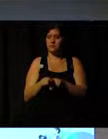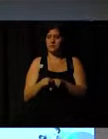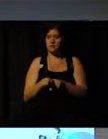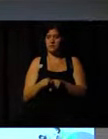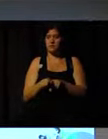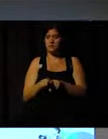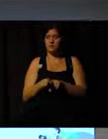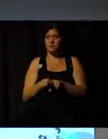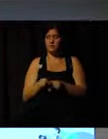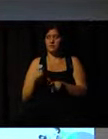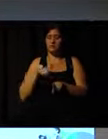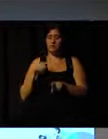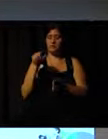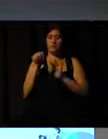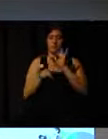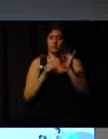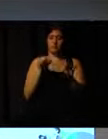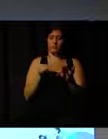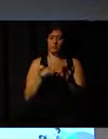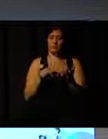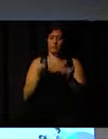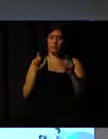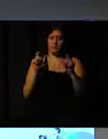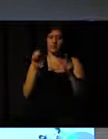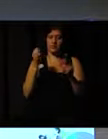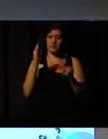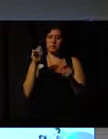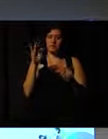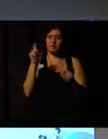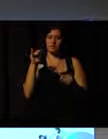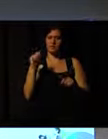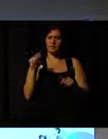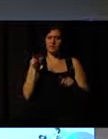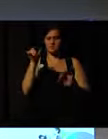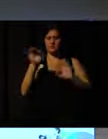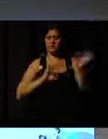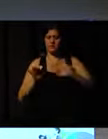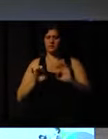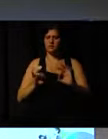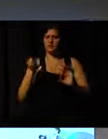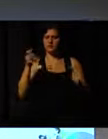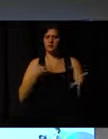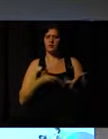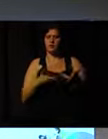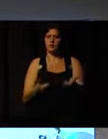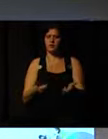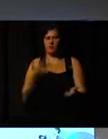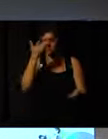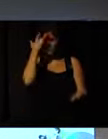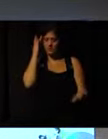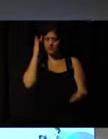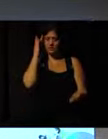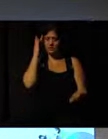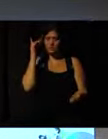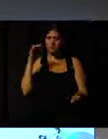organization to change a little bit strategy that they are adopting for inviting people to volunteer.